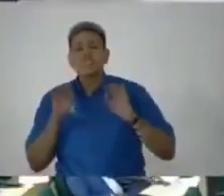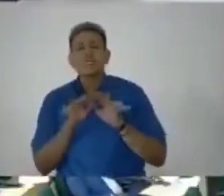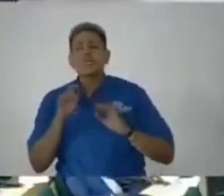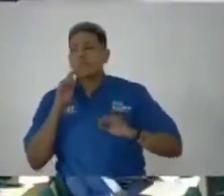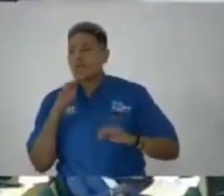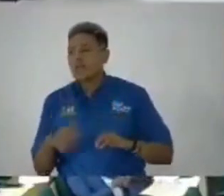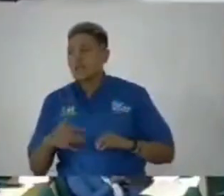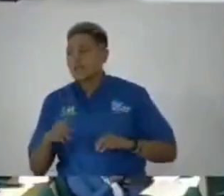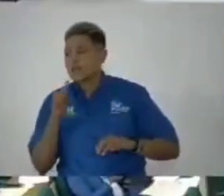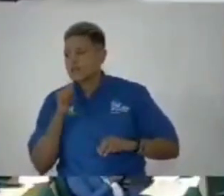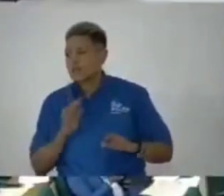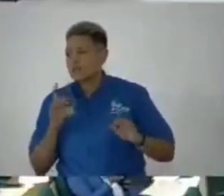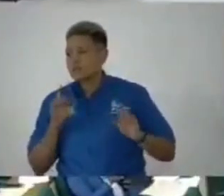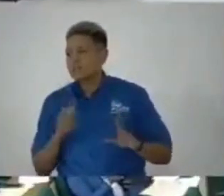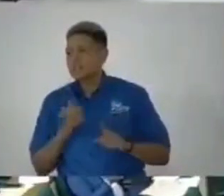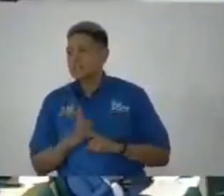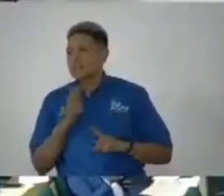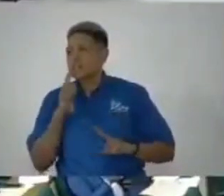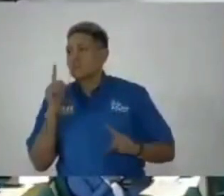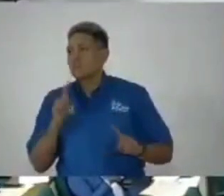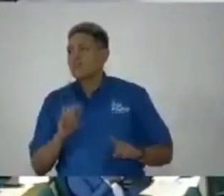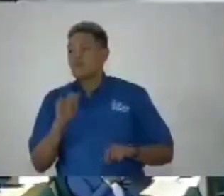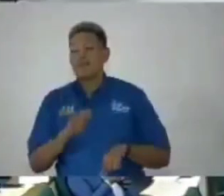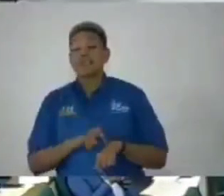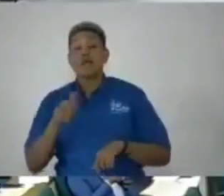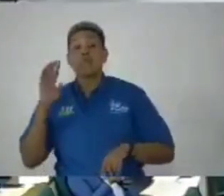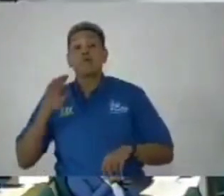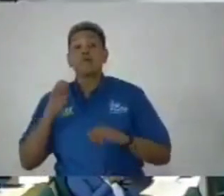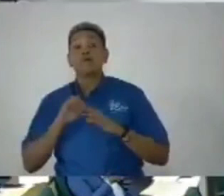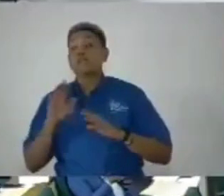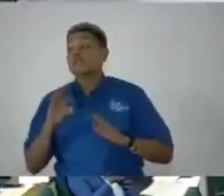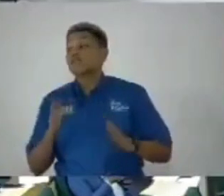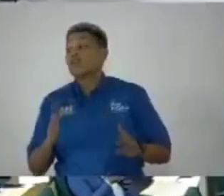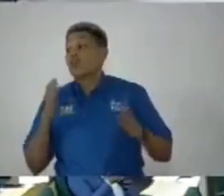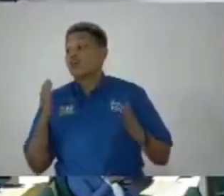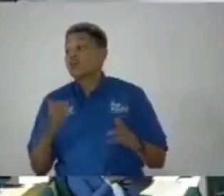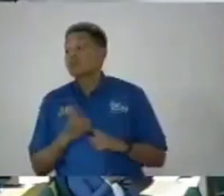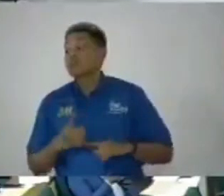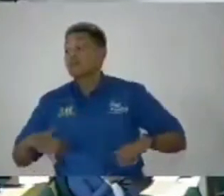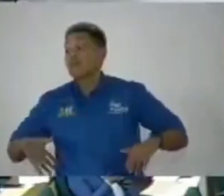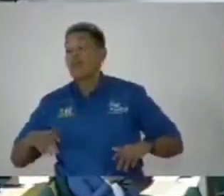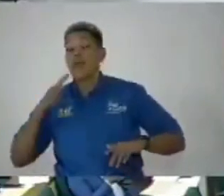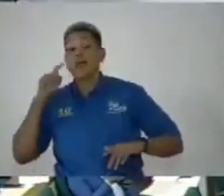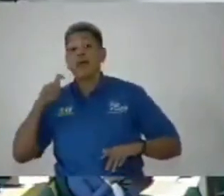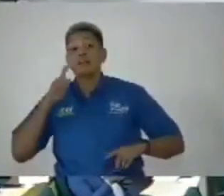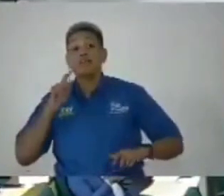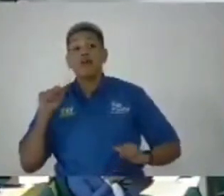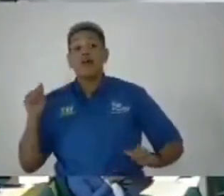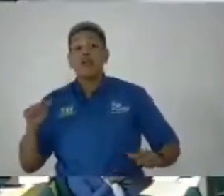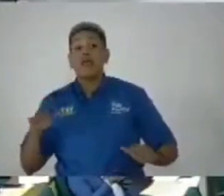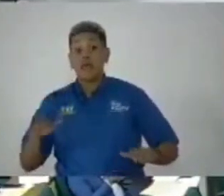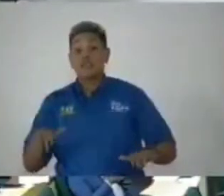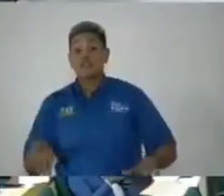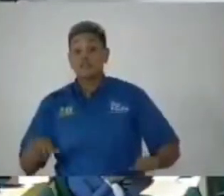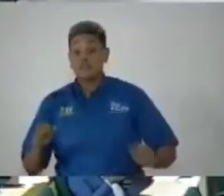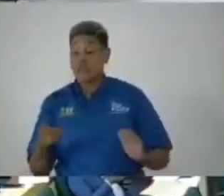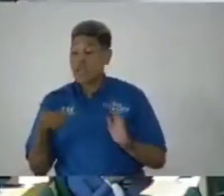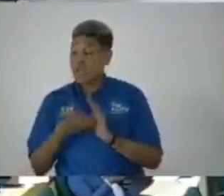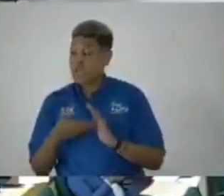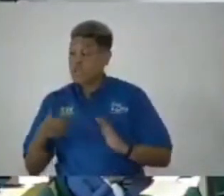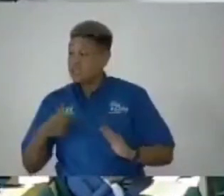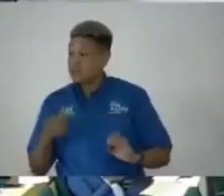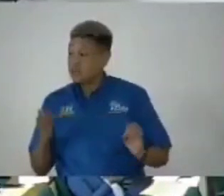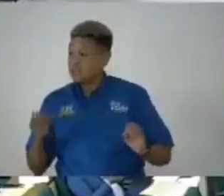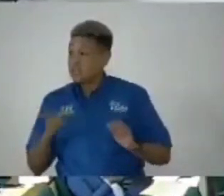speaker the report then in its recommendations did not ask for any action to be taken against me